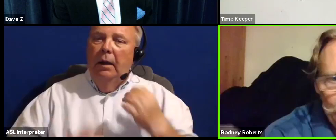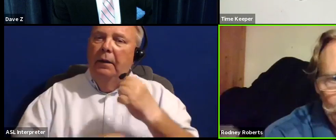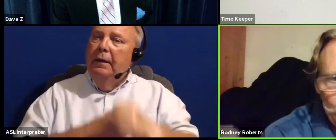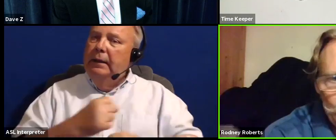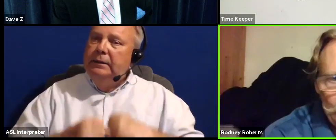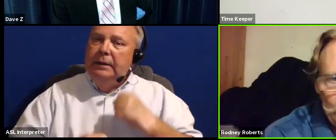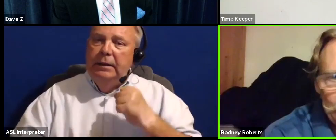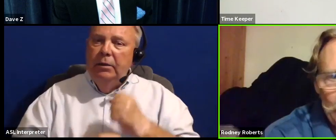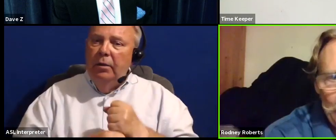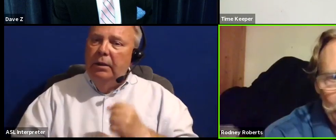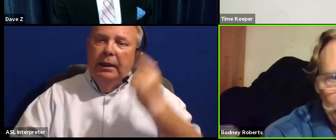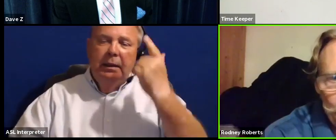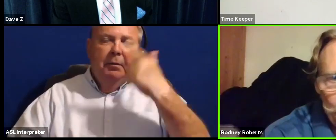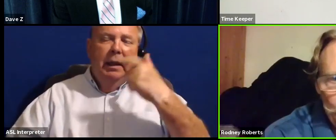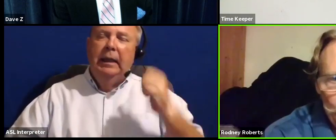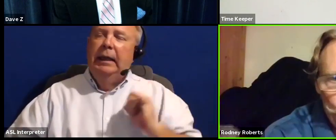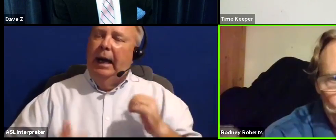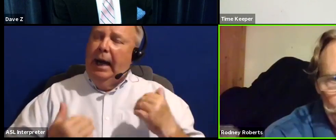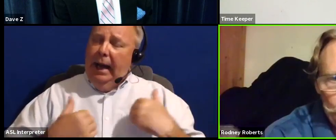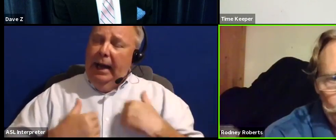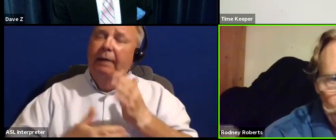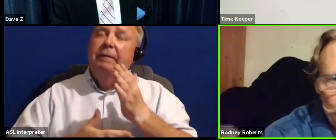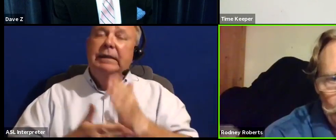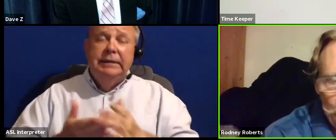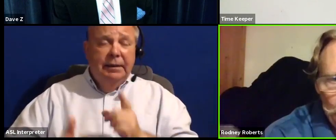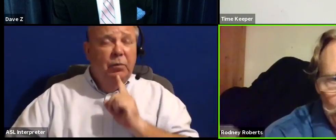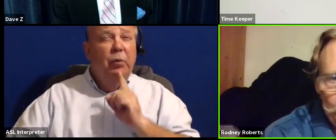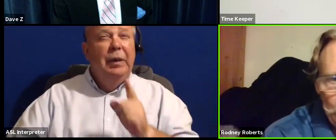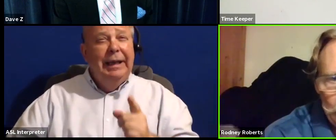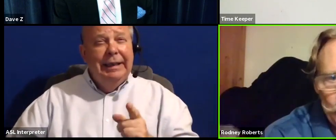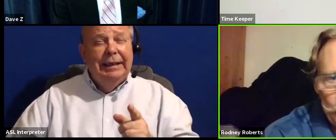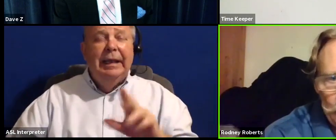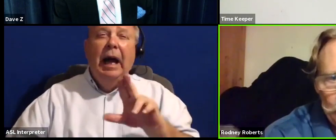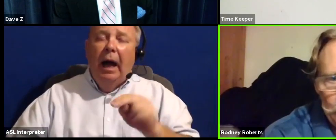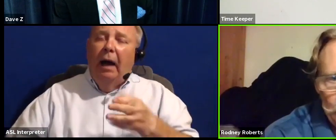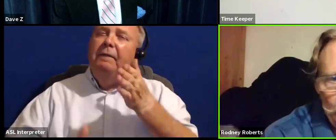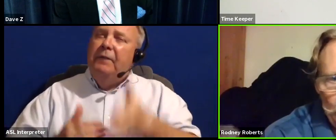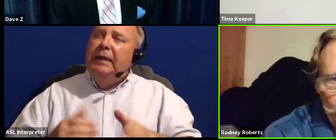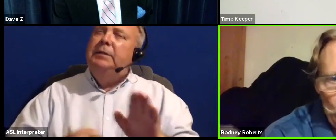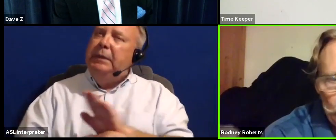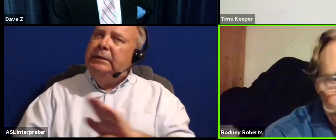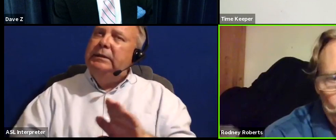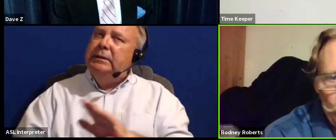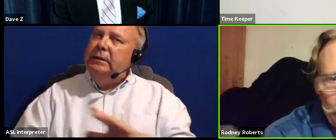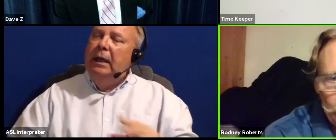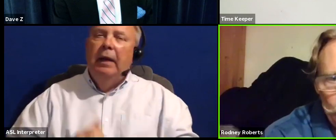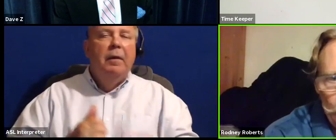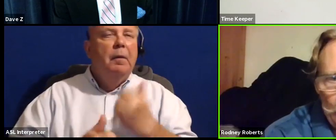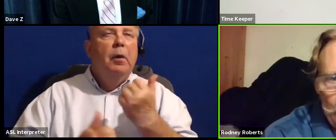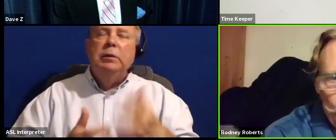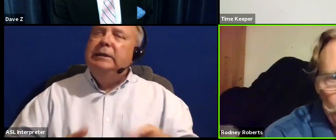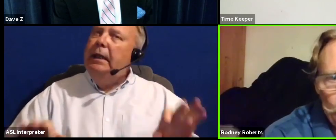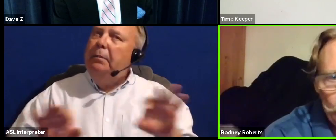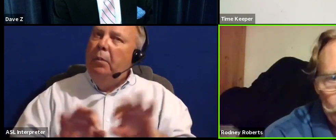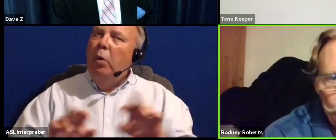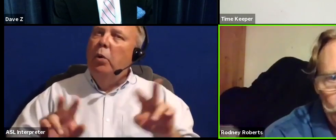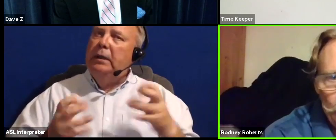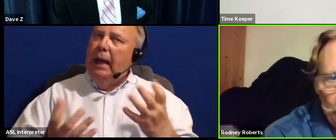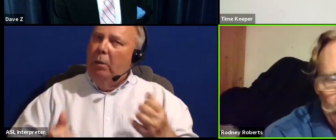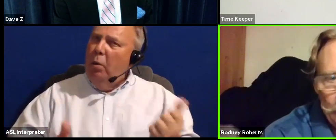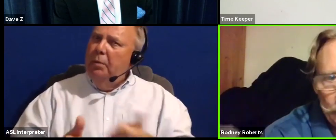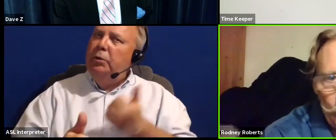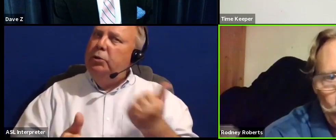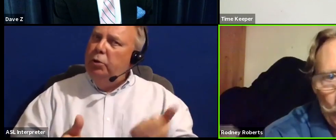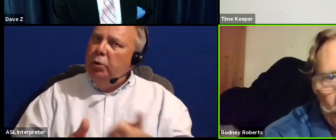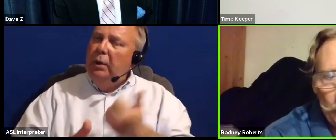is because I have some real unfinished business. And the most important issue that I want to pursue